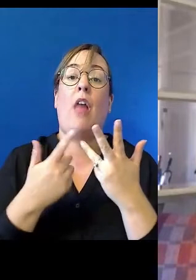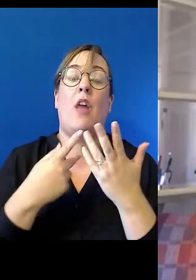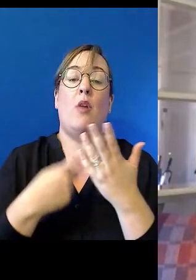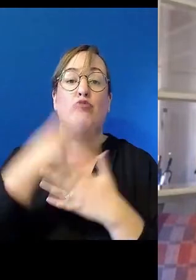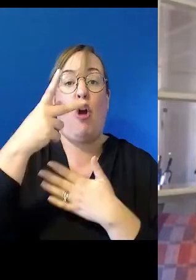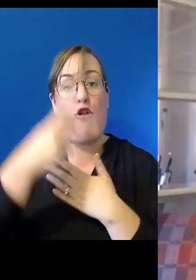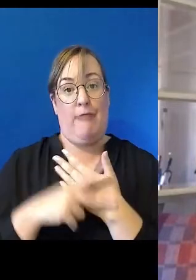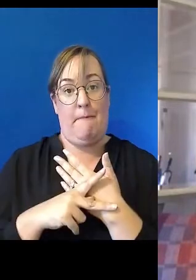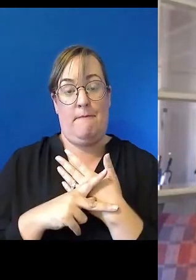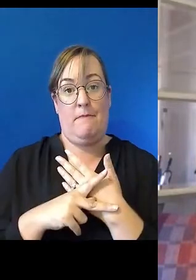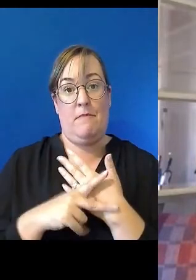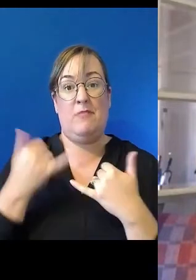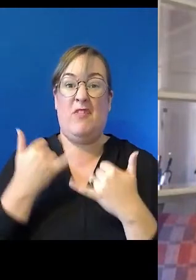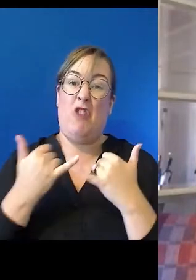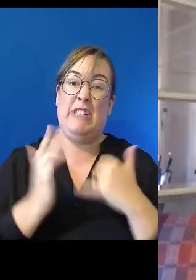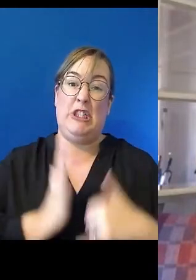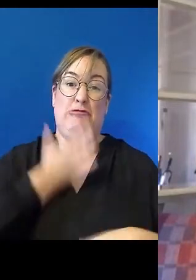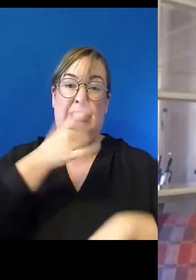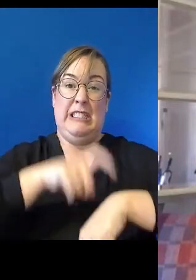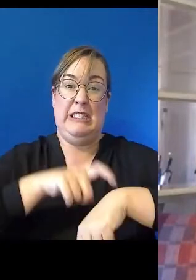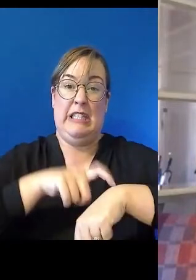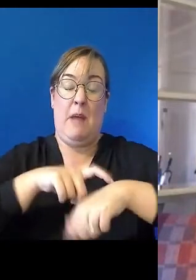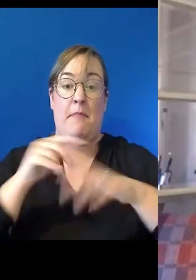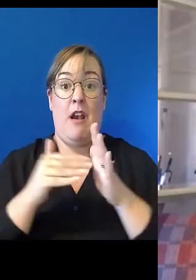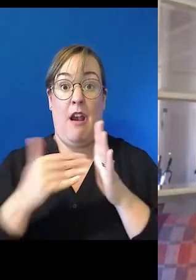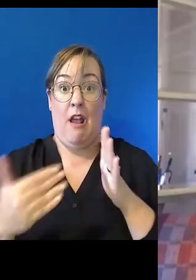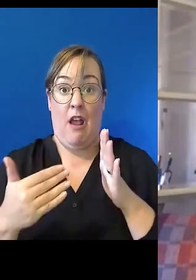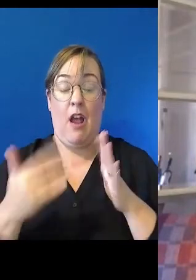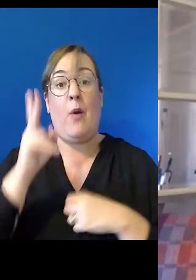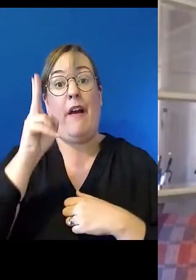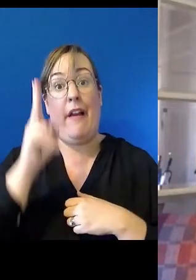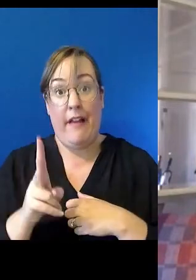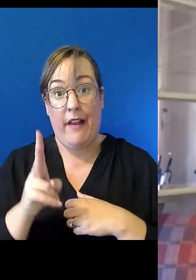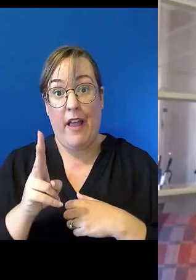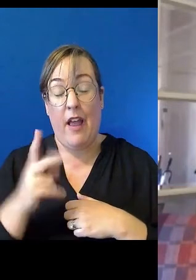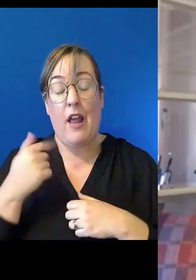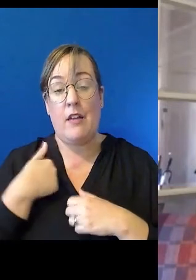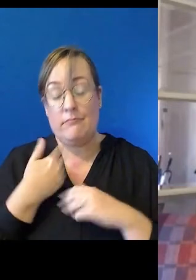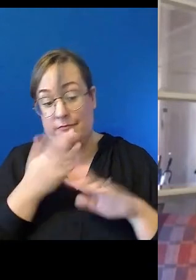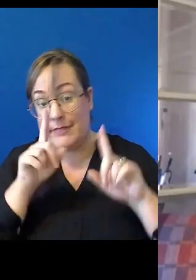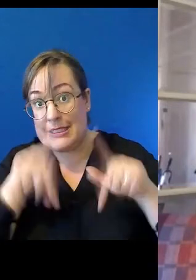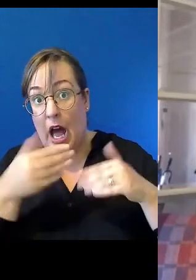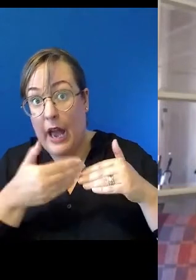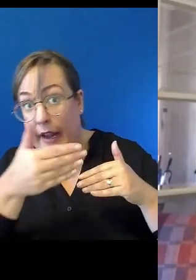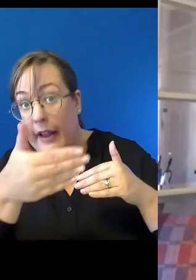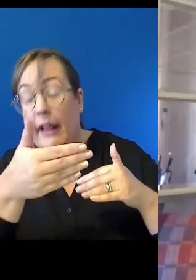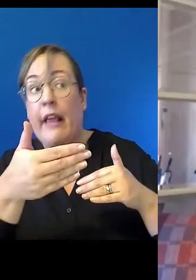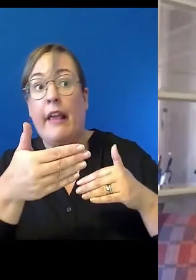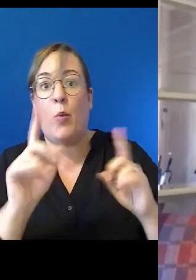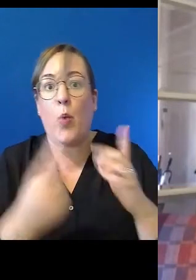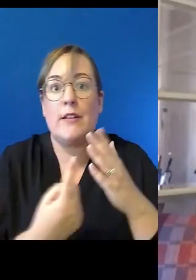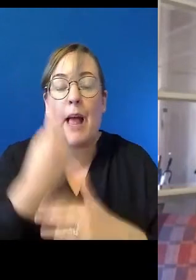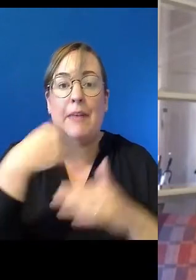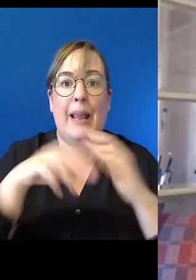at a pretty interesting time now, where, where, again, there is the emergence of, of a voice to Parliament, and,